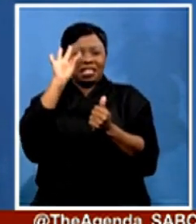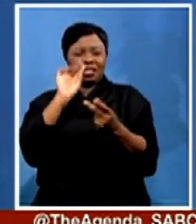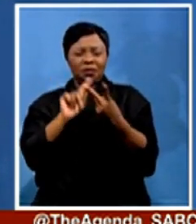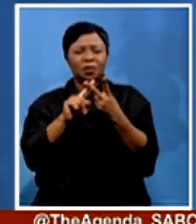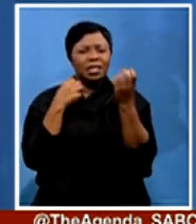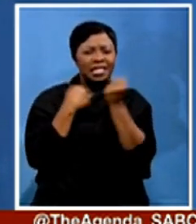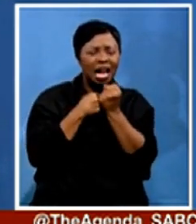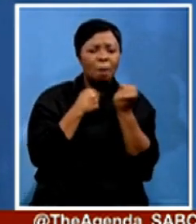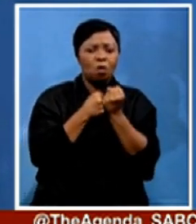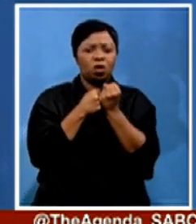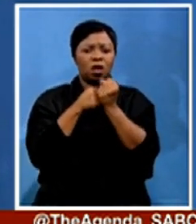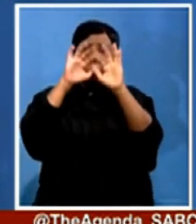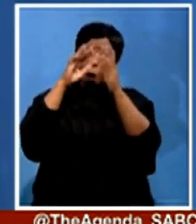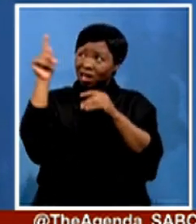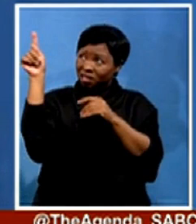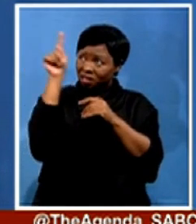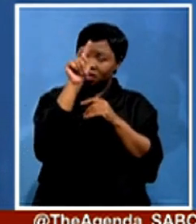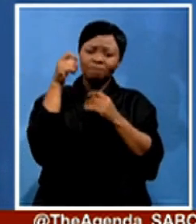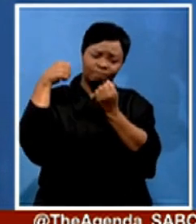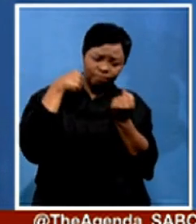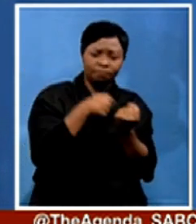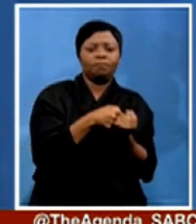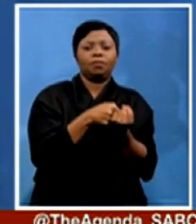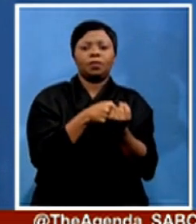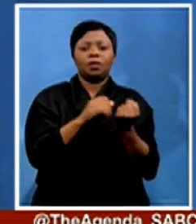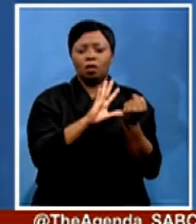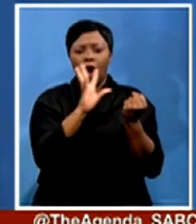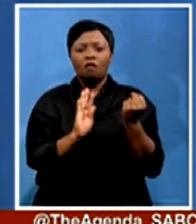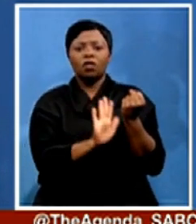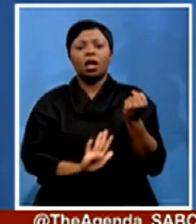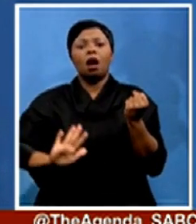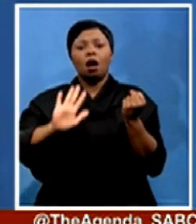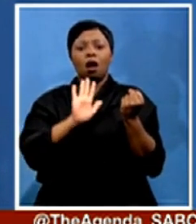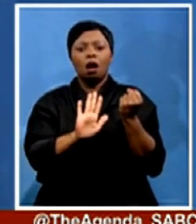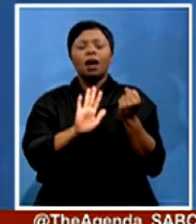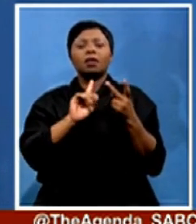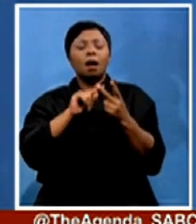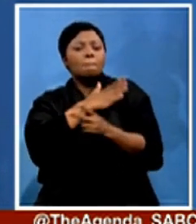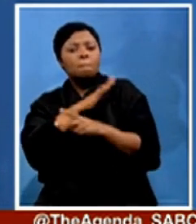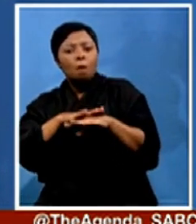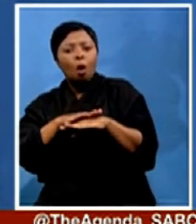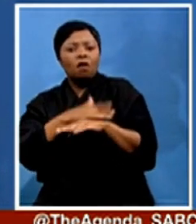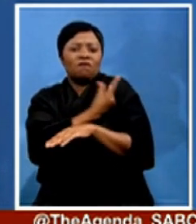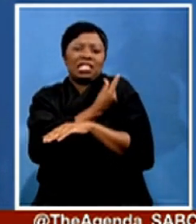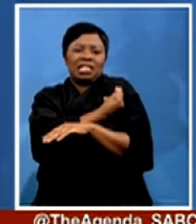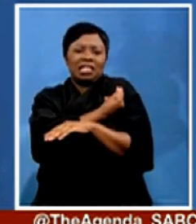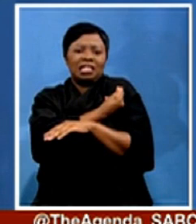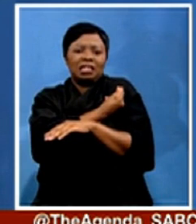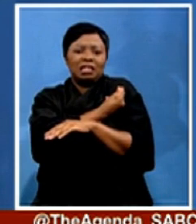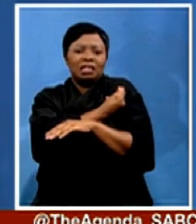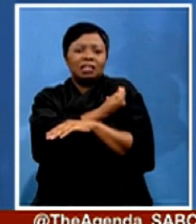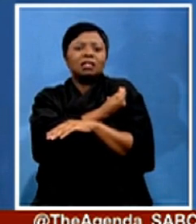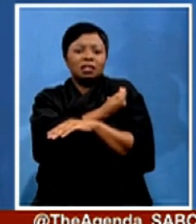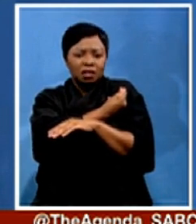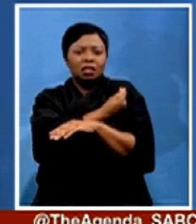we can find more vaccinations coming to Africa to support what our governments are already